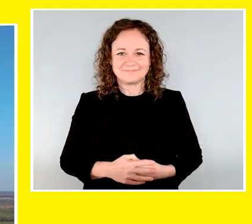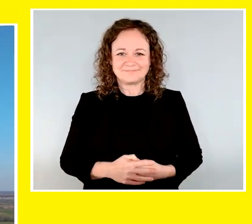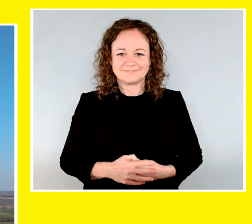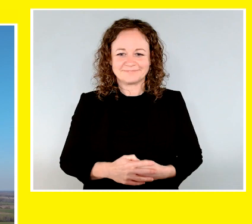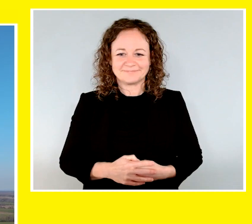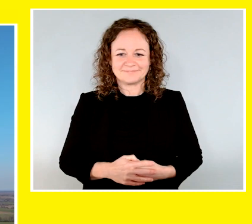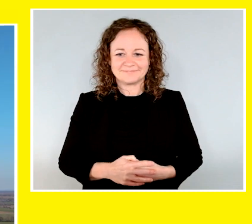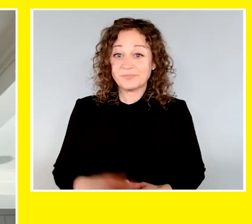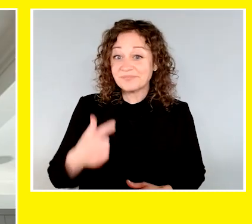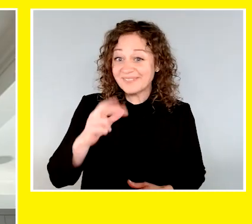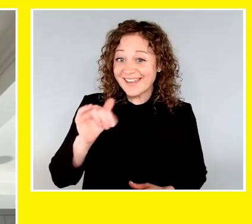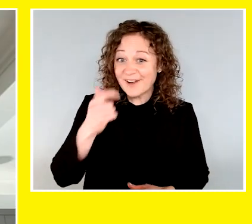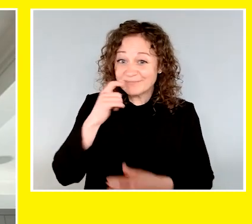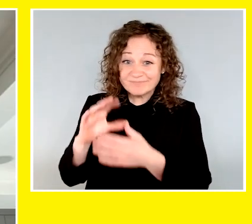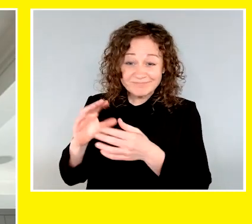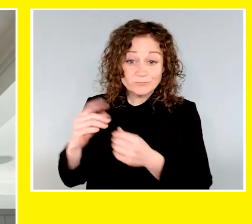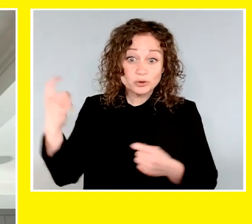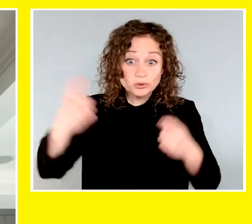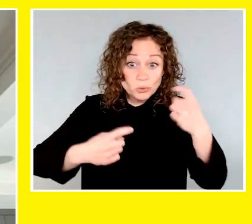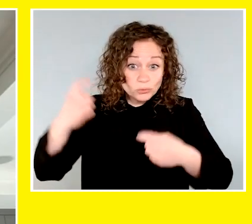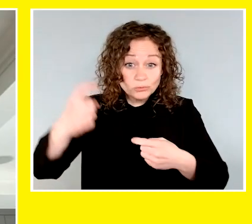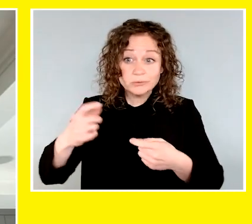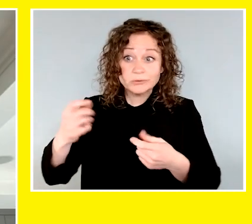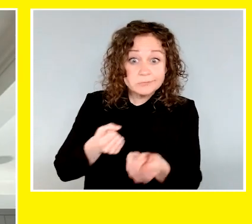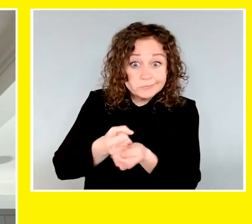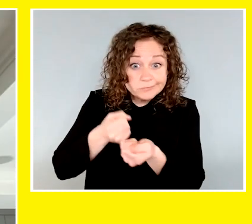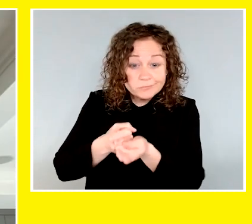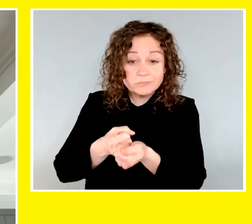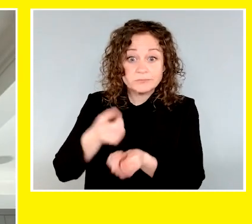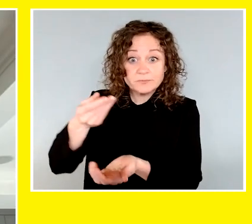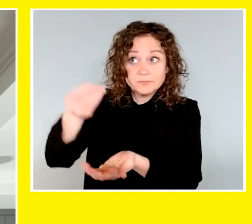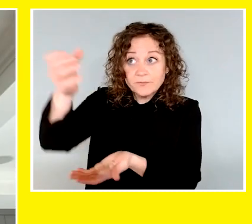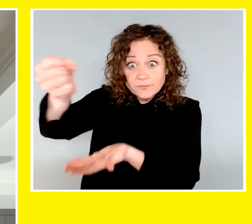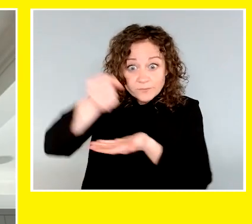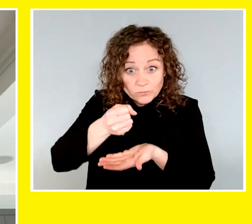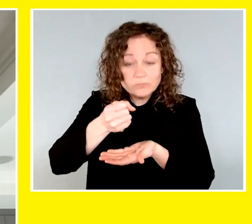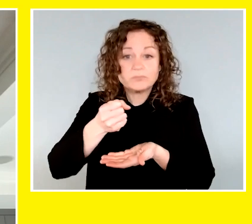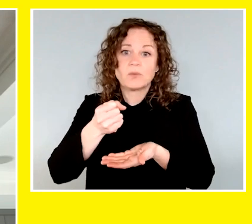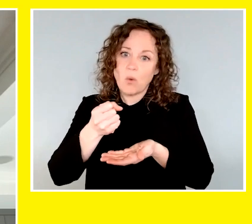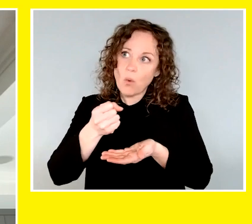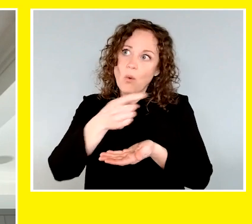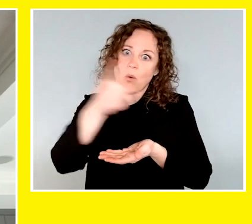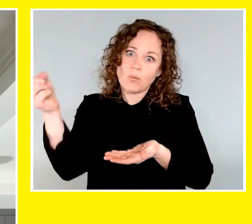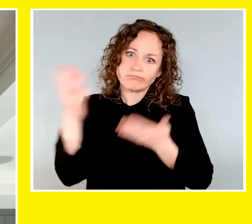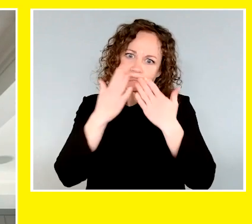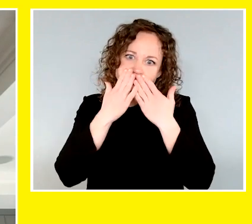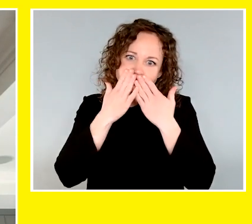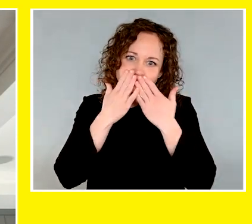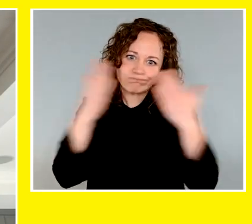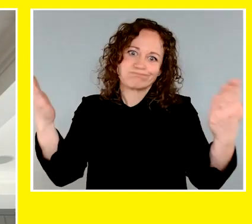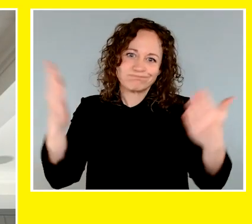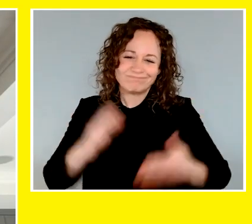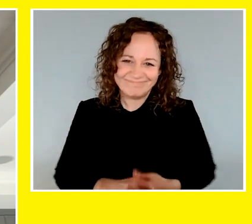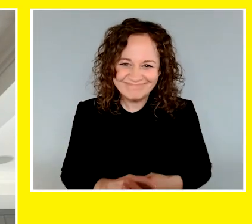Ben Mulroney As Gary mentioned, donors, sponsors and funders stepped up in a very big way to make these partnerships